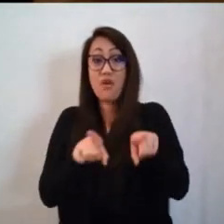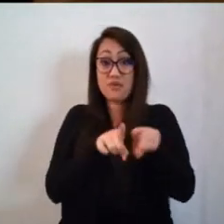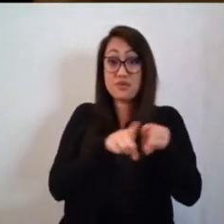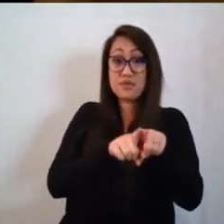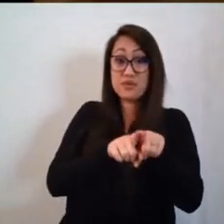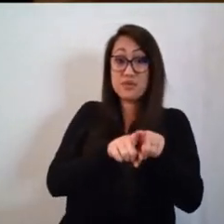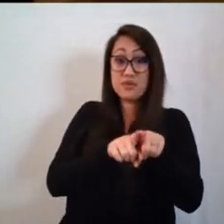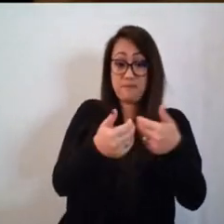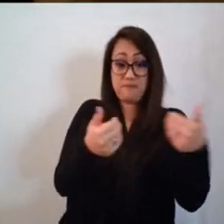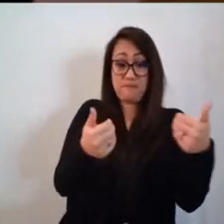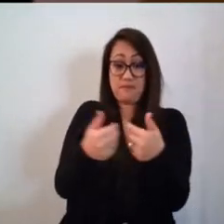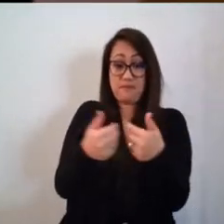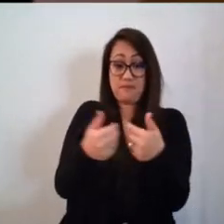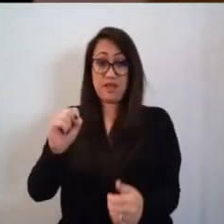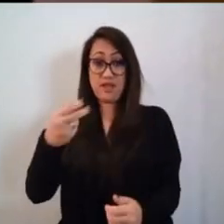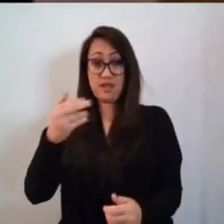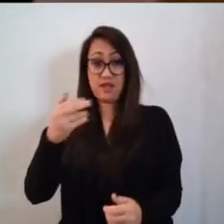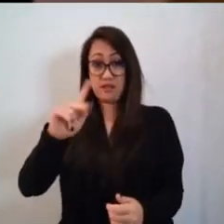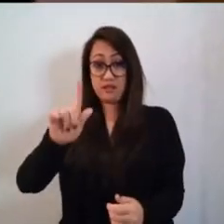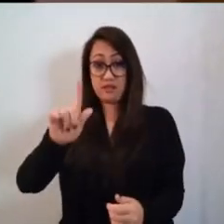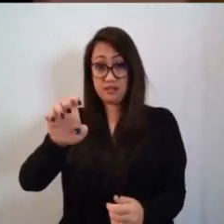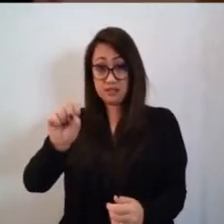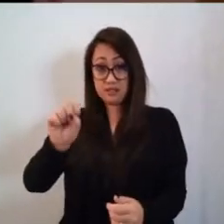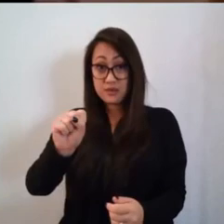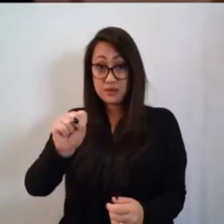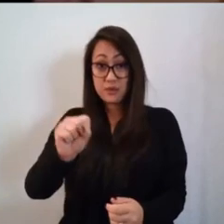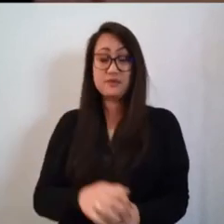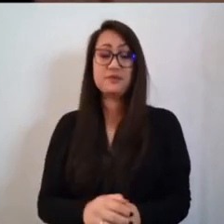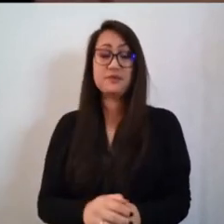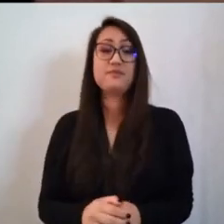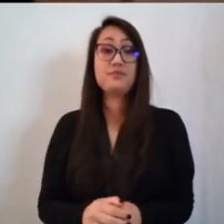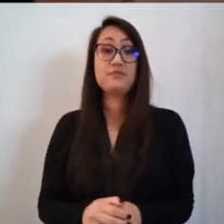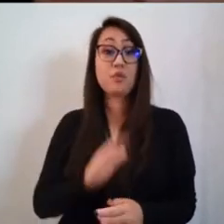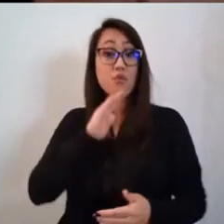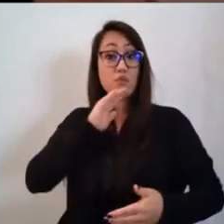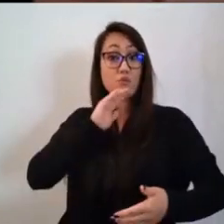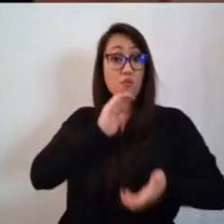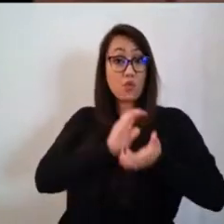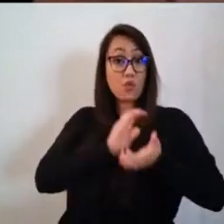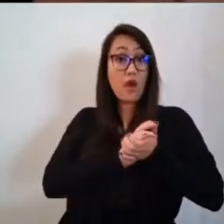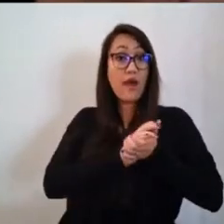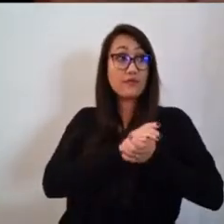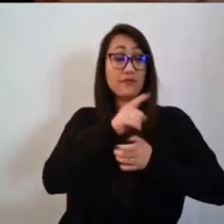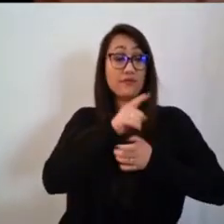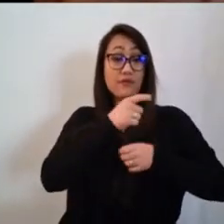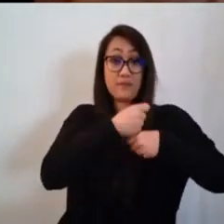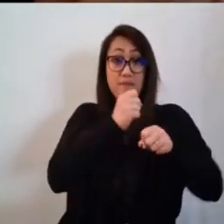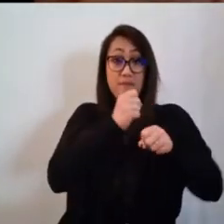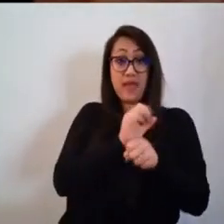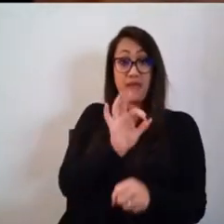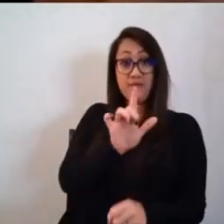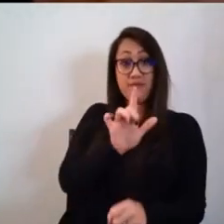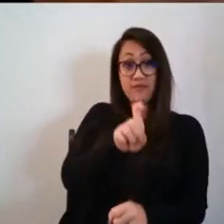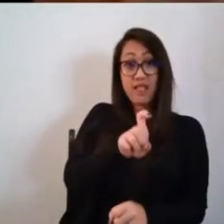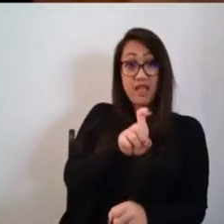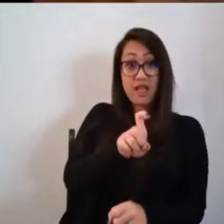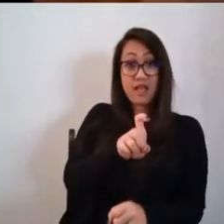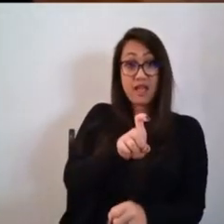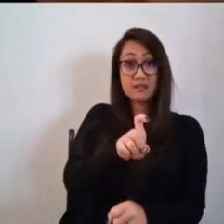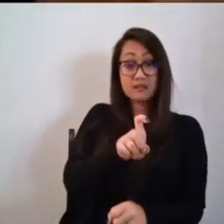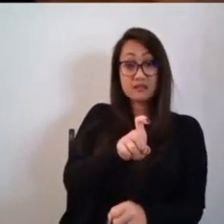winter. While his wife made flax into linen, all winter. And his daughter